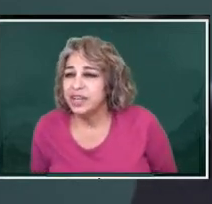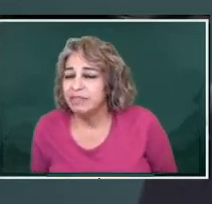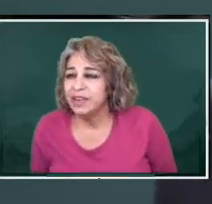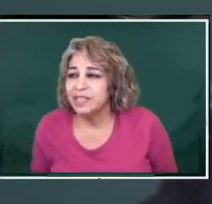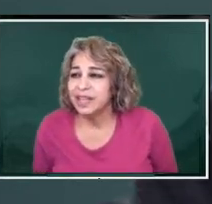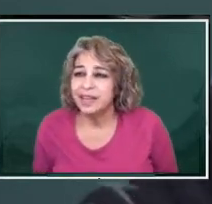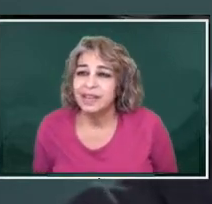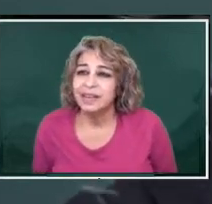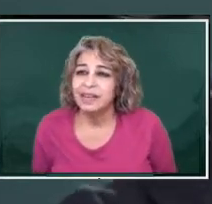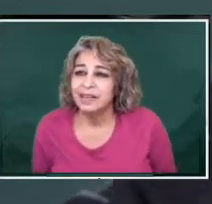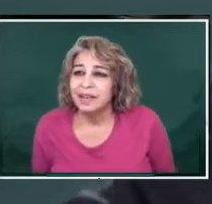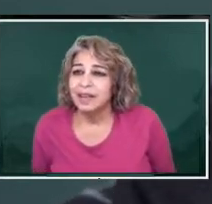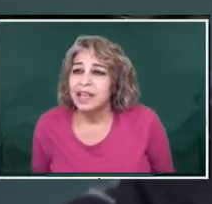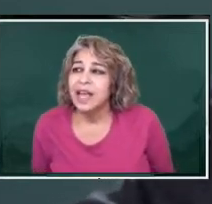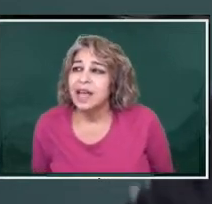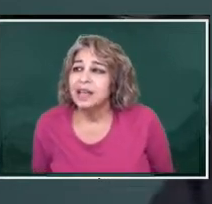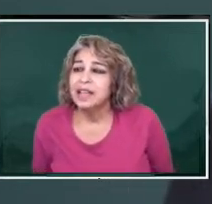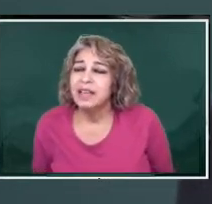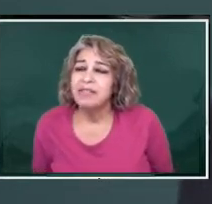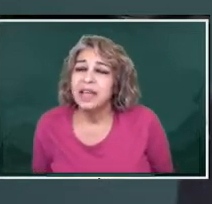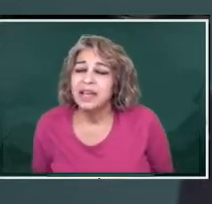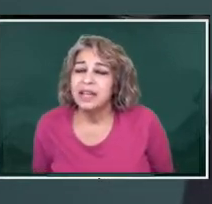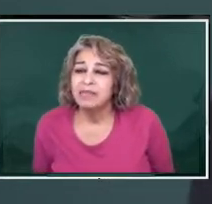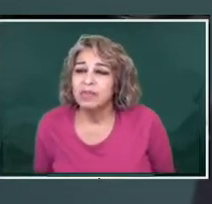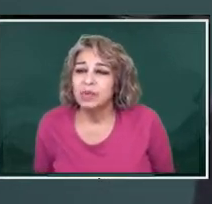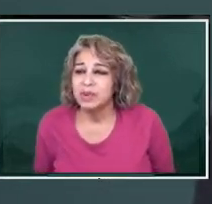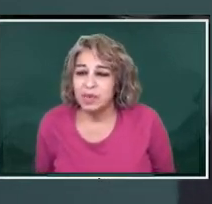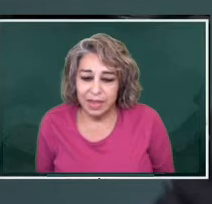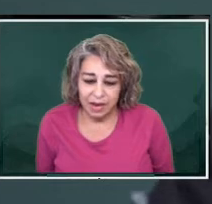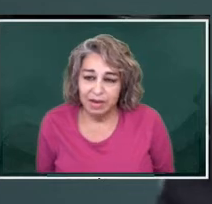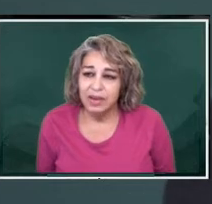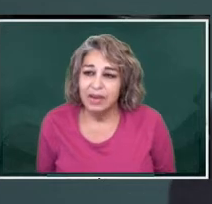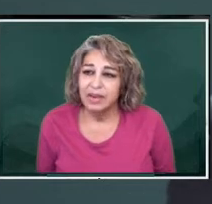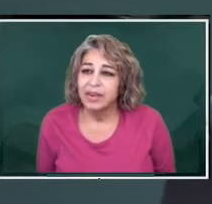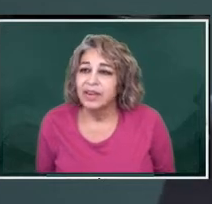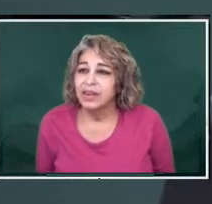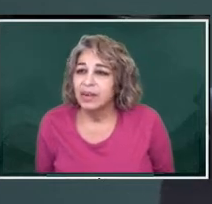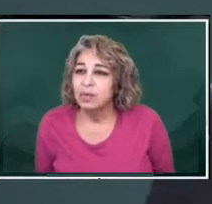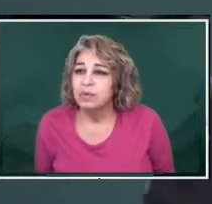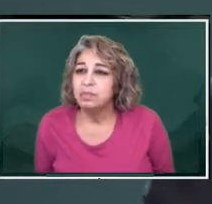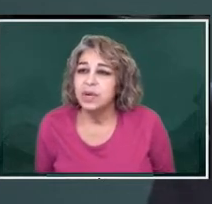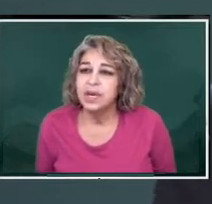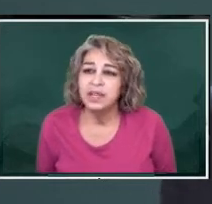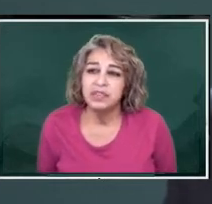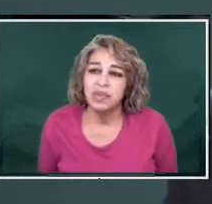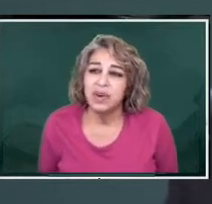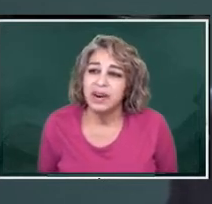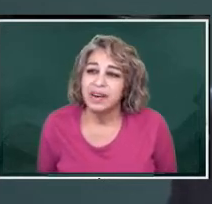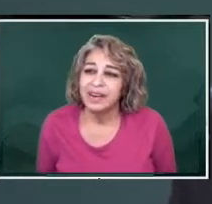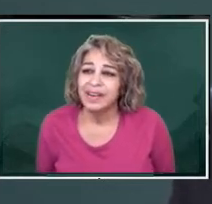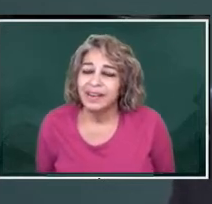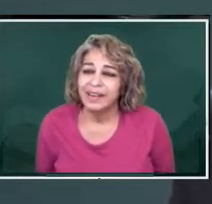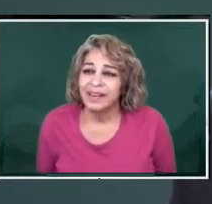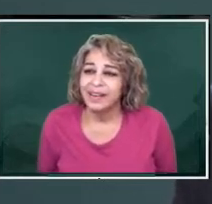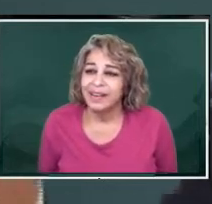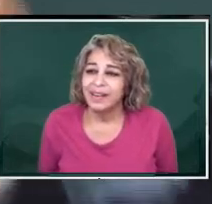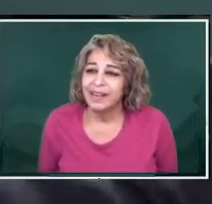Imagine if I said, yeah, leave that little folder right there. Put it in the drawer.